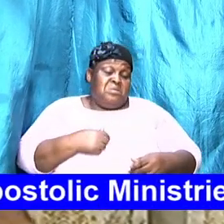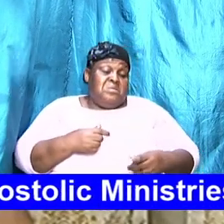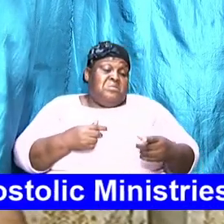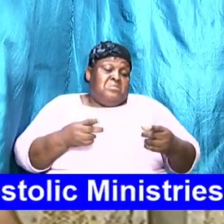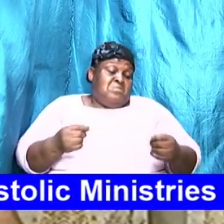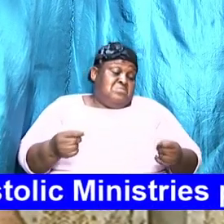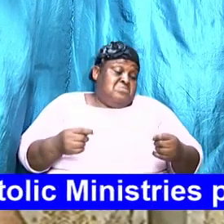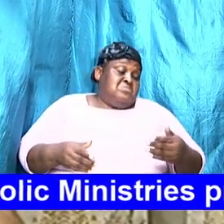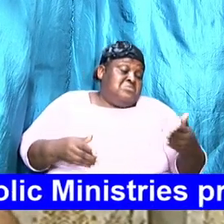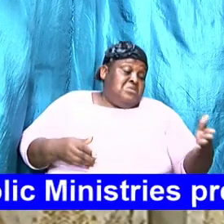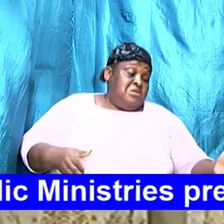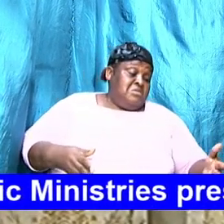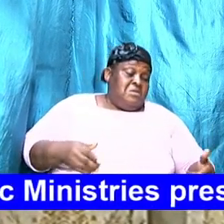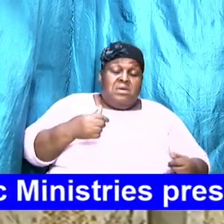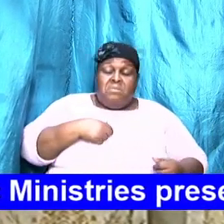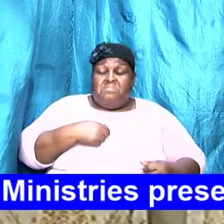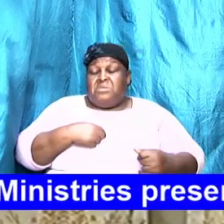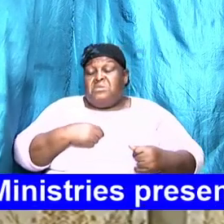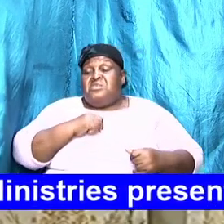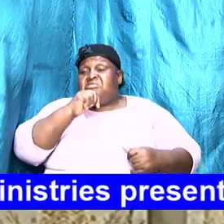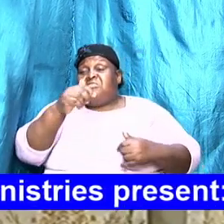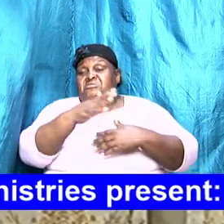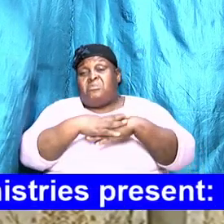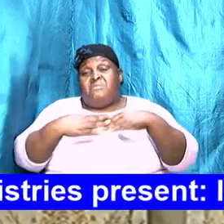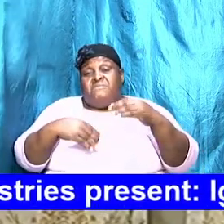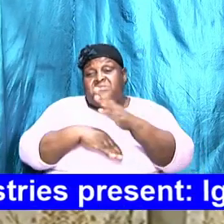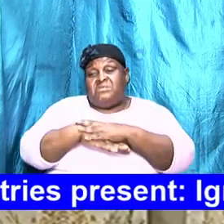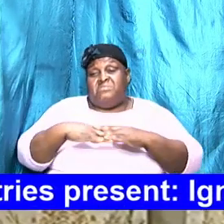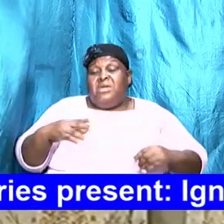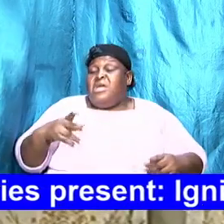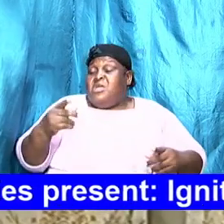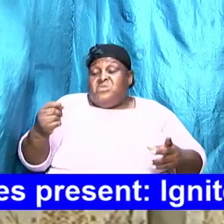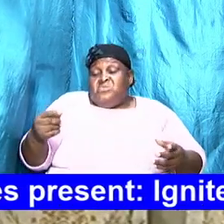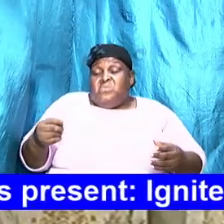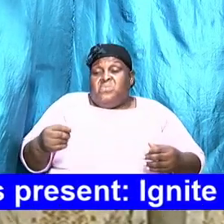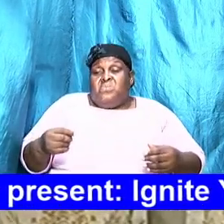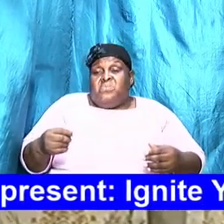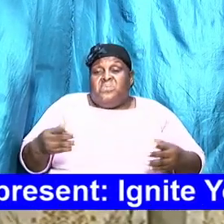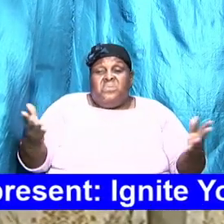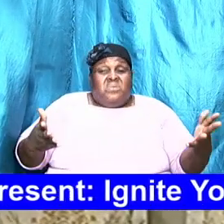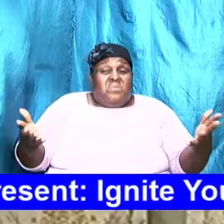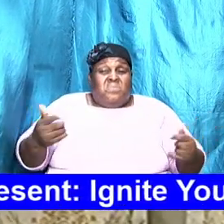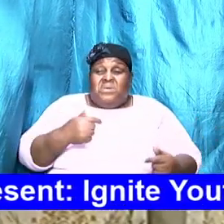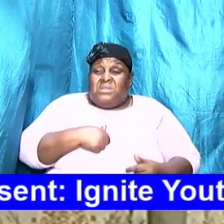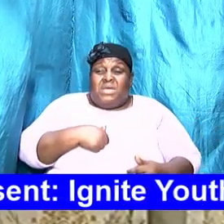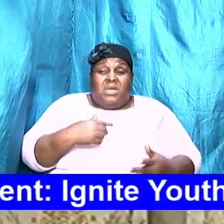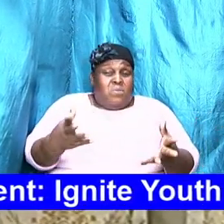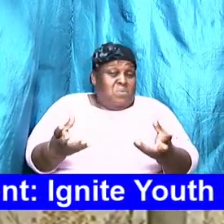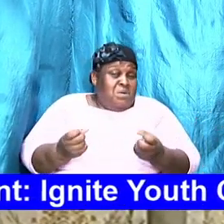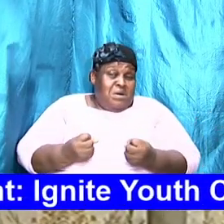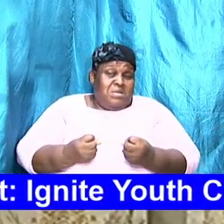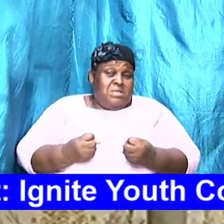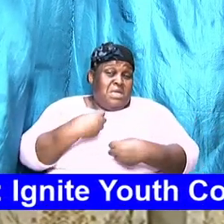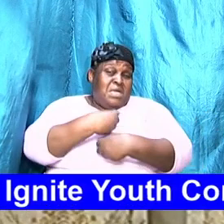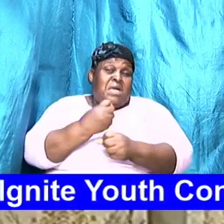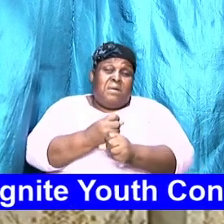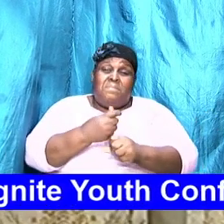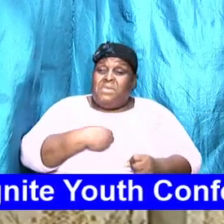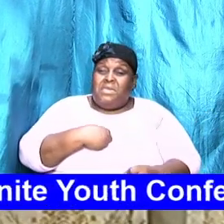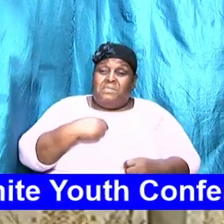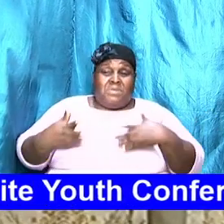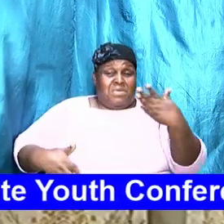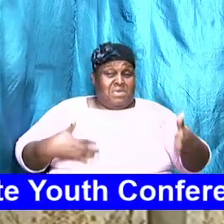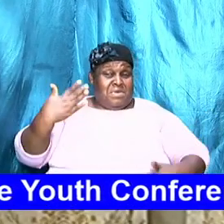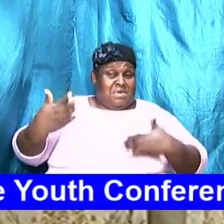And I am uncomfortable with that. And I will go how I feel. I will do what makes me happy. I will do